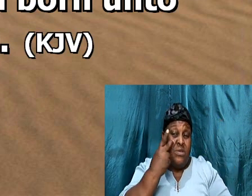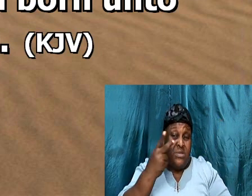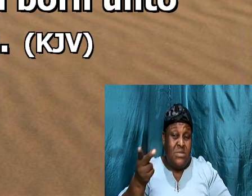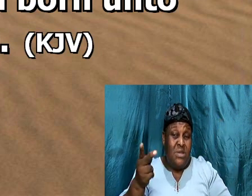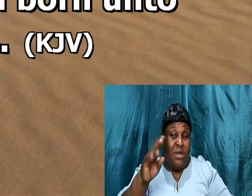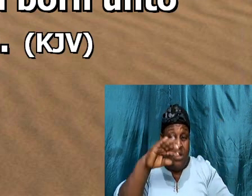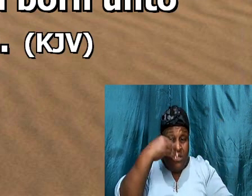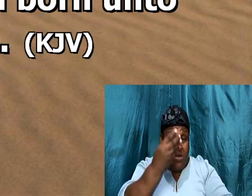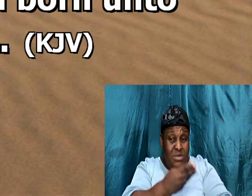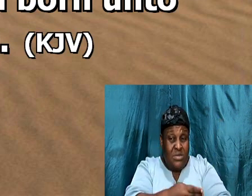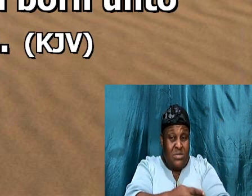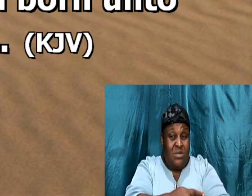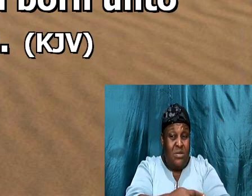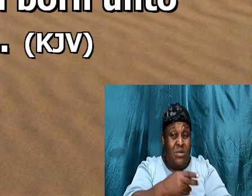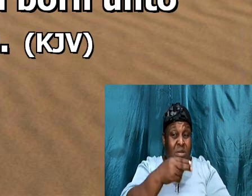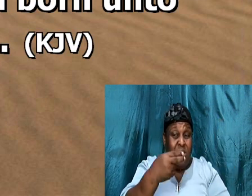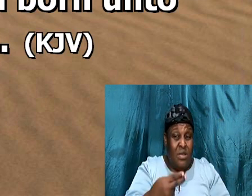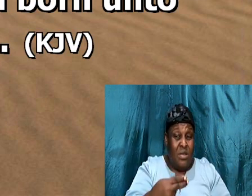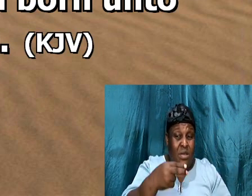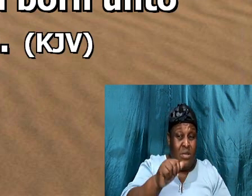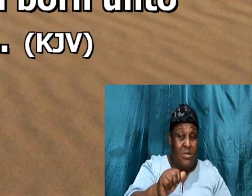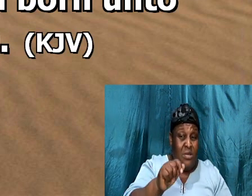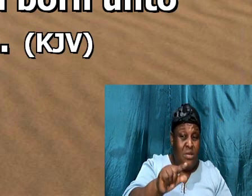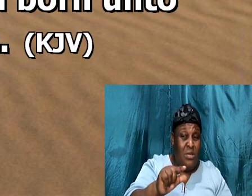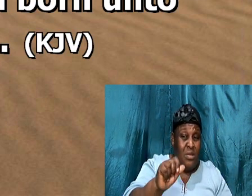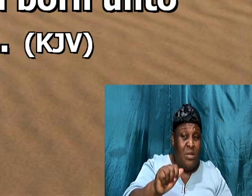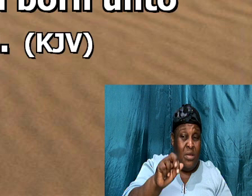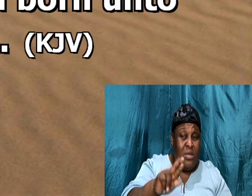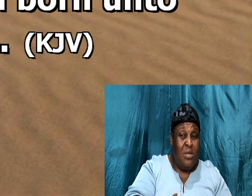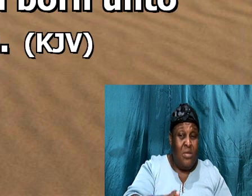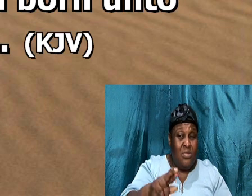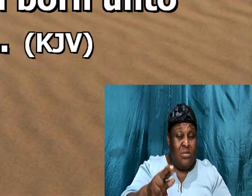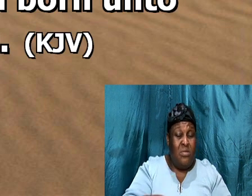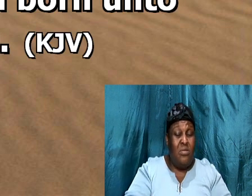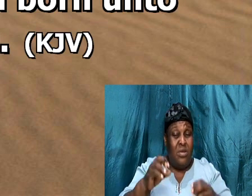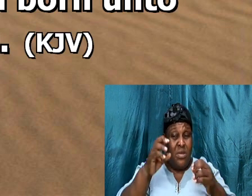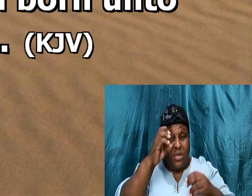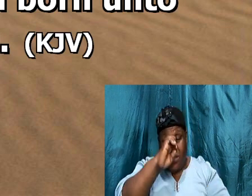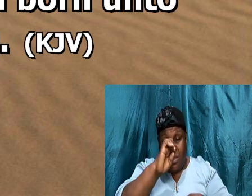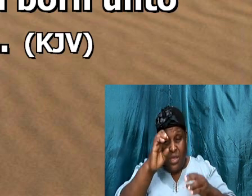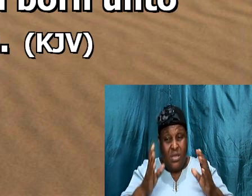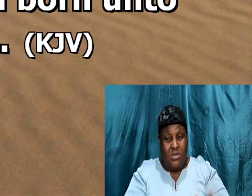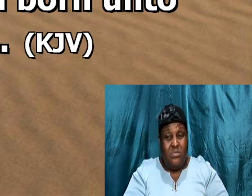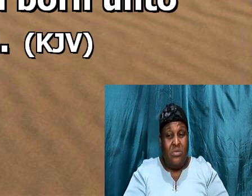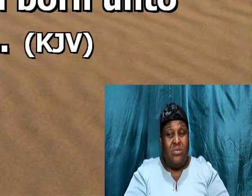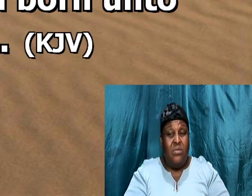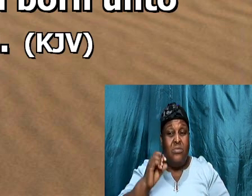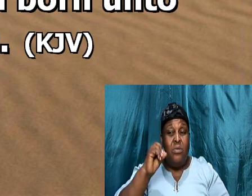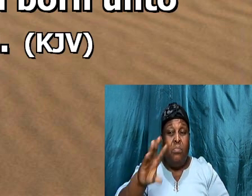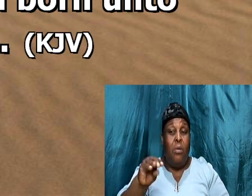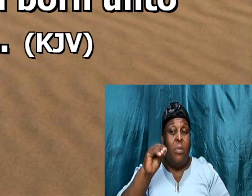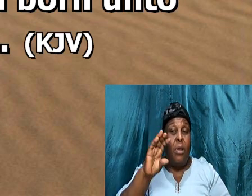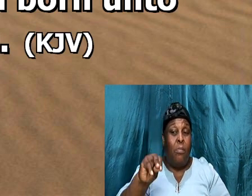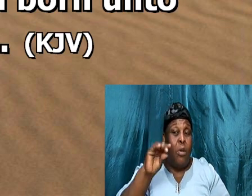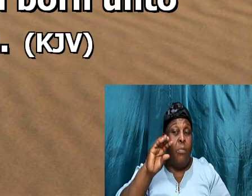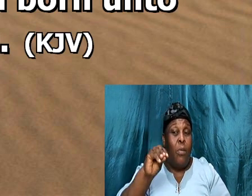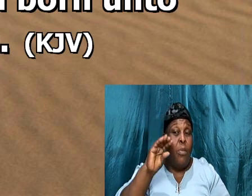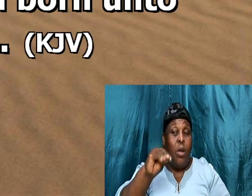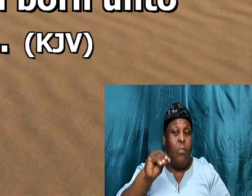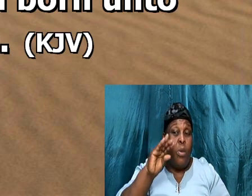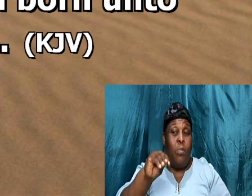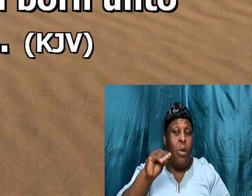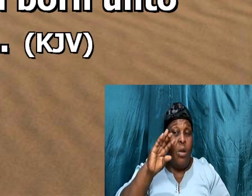whom Agar, the Egyptian, had born, to Abraham, was mocking, and she said,